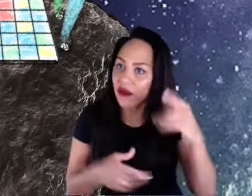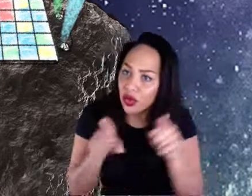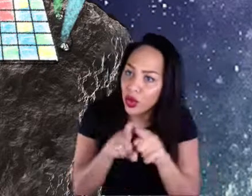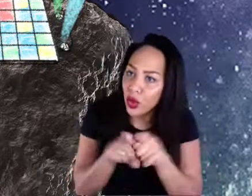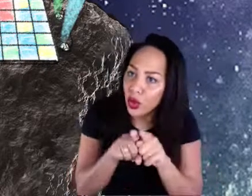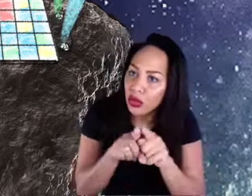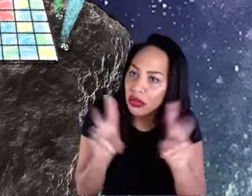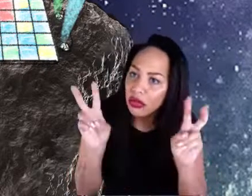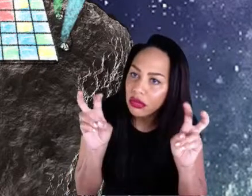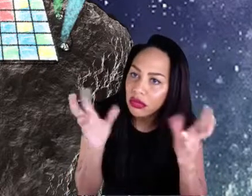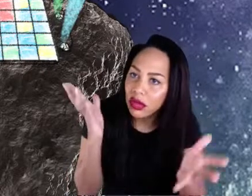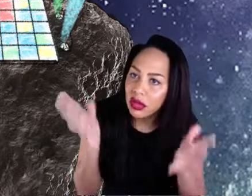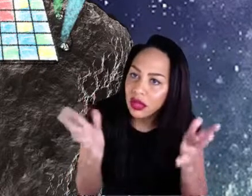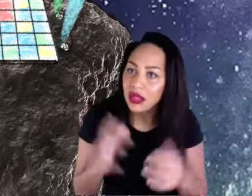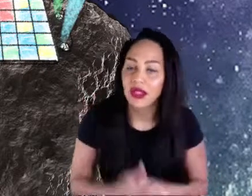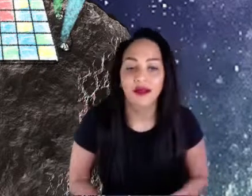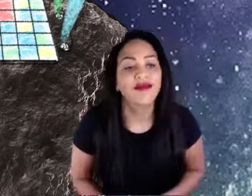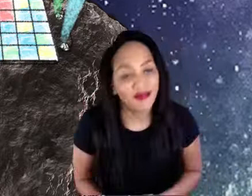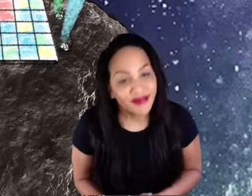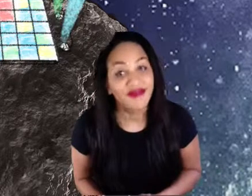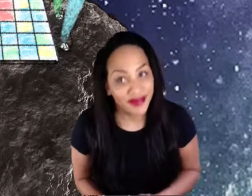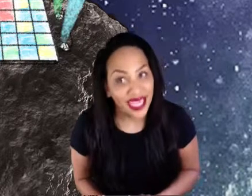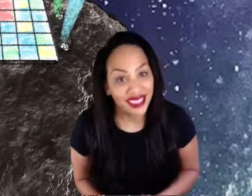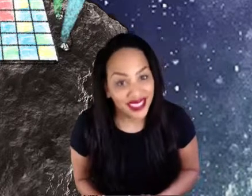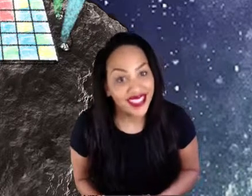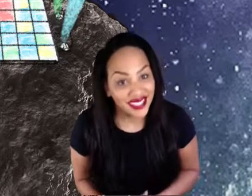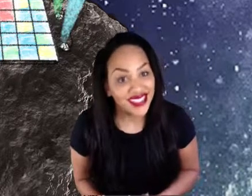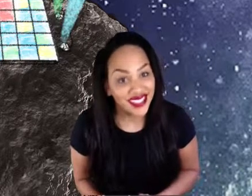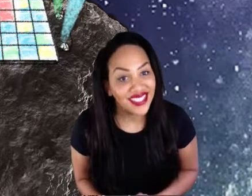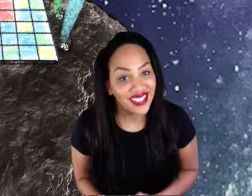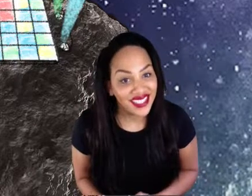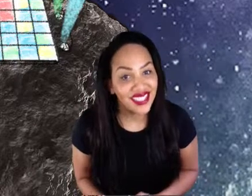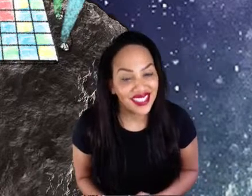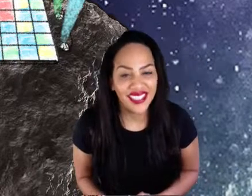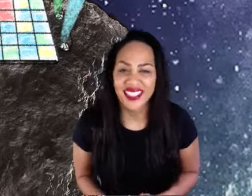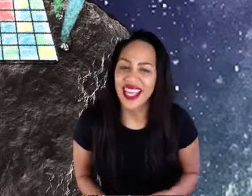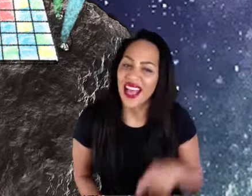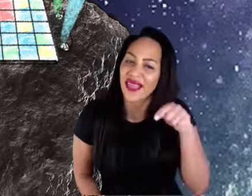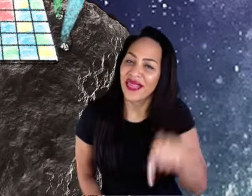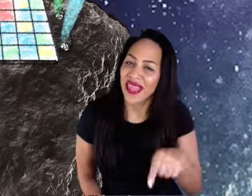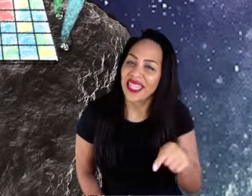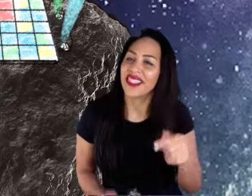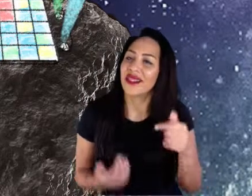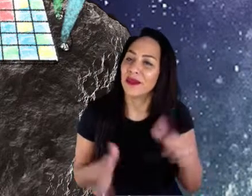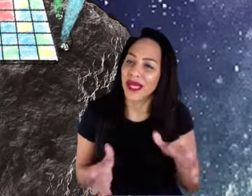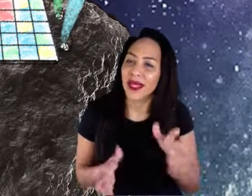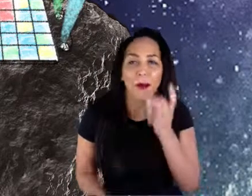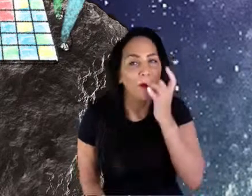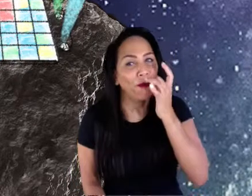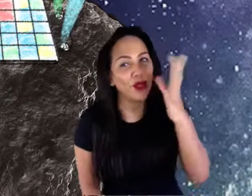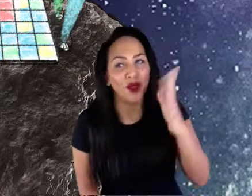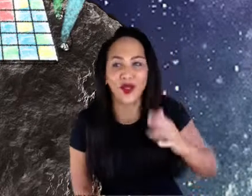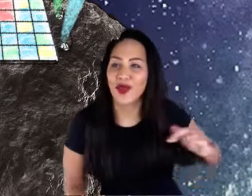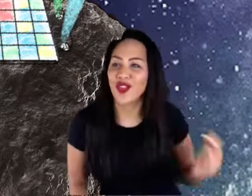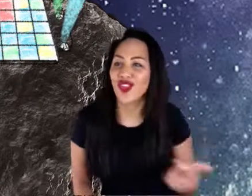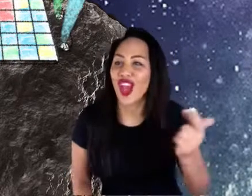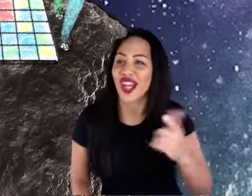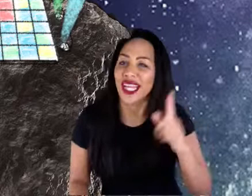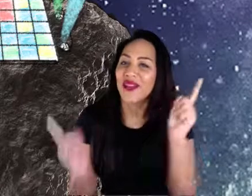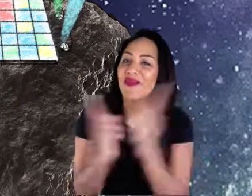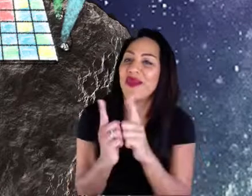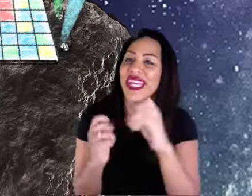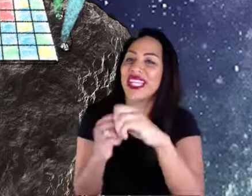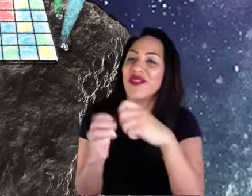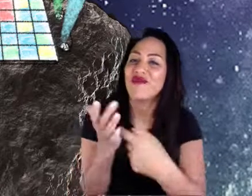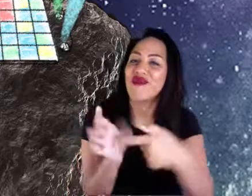you know, this is this is very much been a beautiful journey of like meeting Brian and so on. And and kind of really rethinking